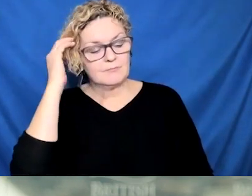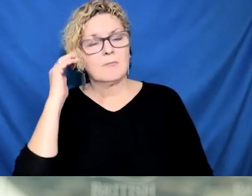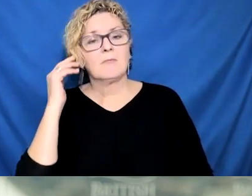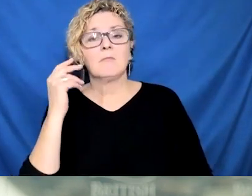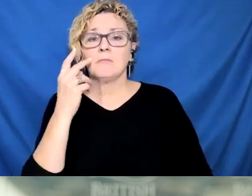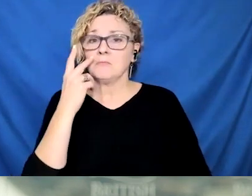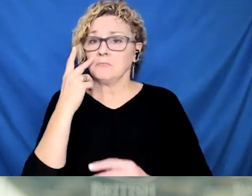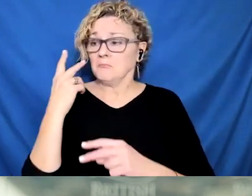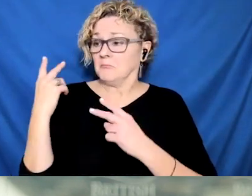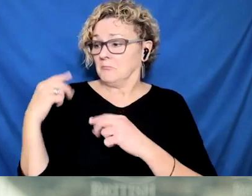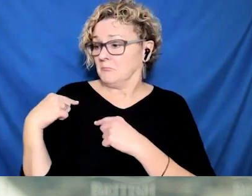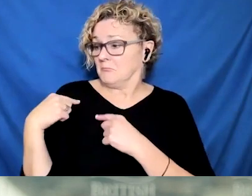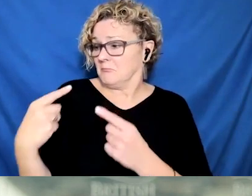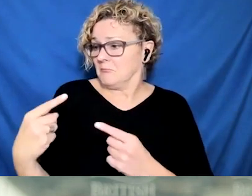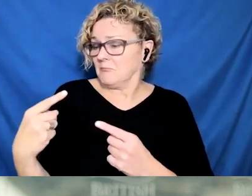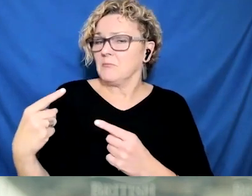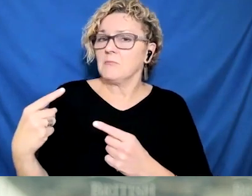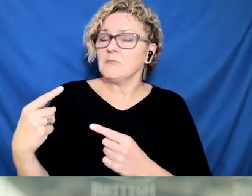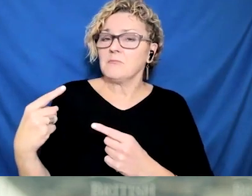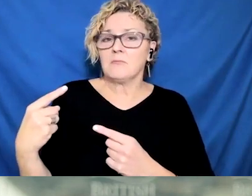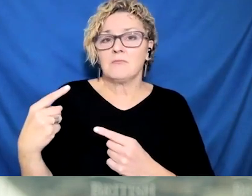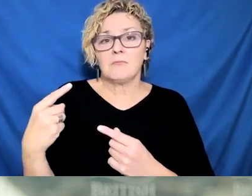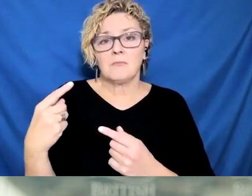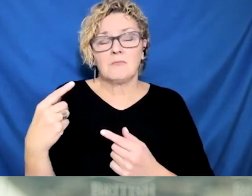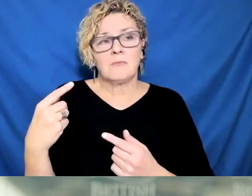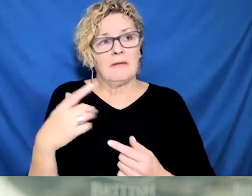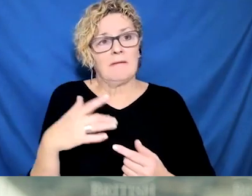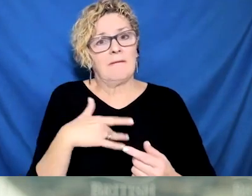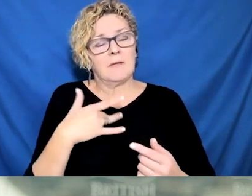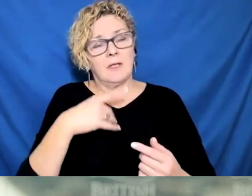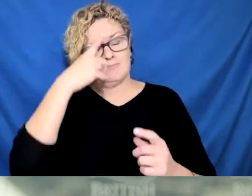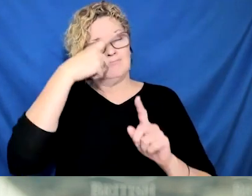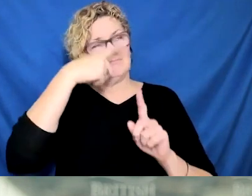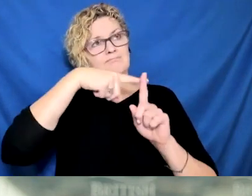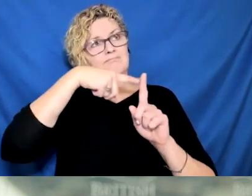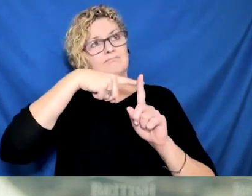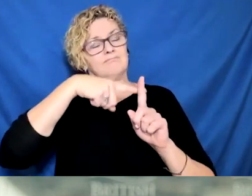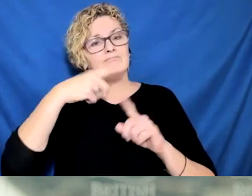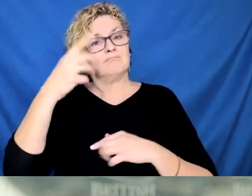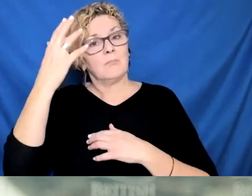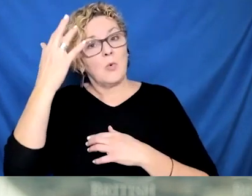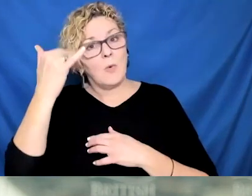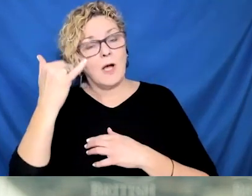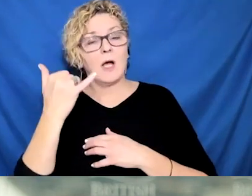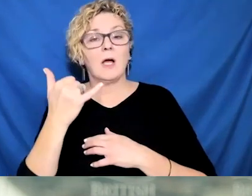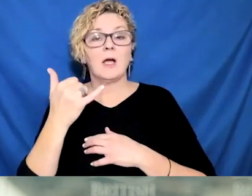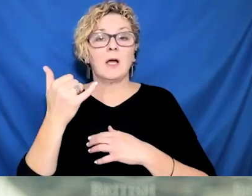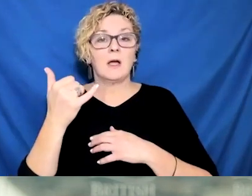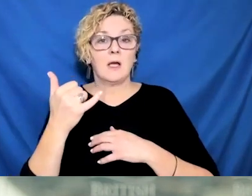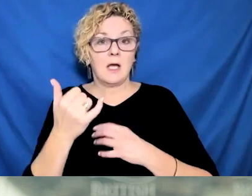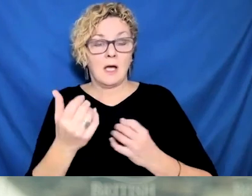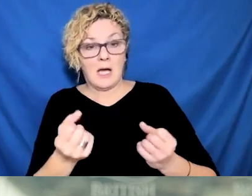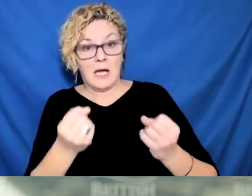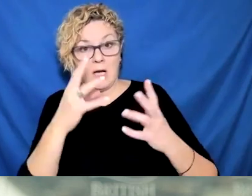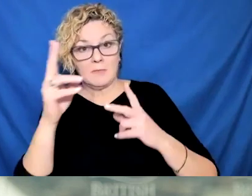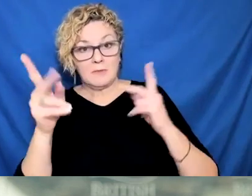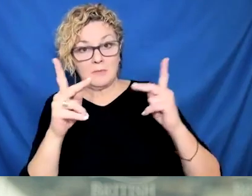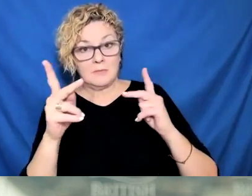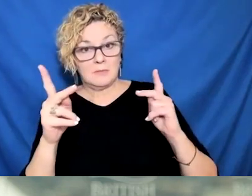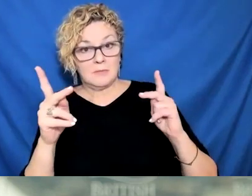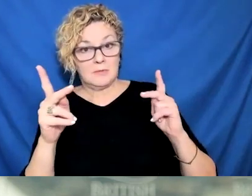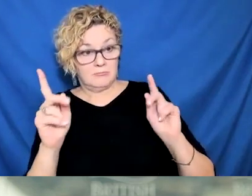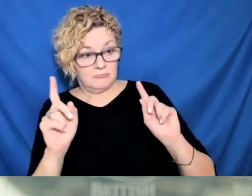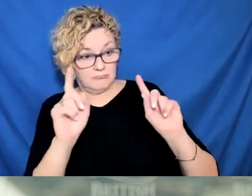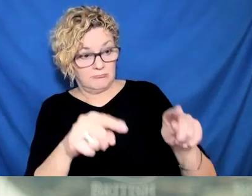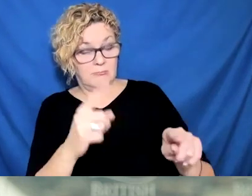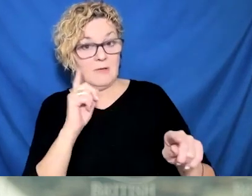that when I travel around BC, when I go to the grocery stores I did yesterday evening, everyone, everyone is wearing their